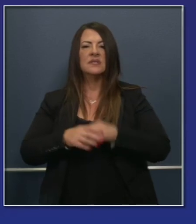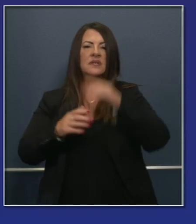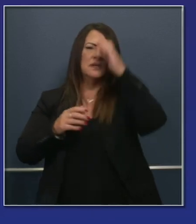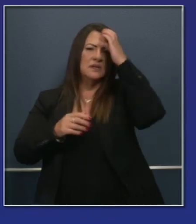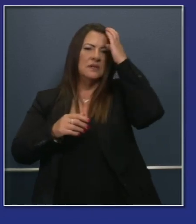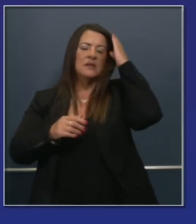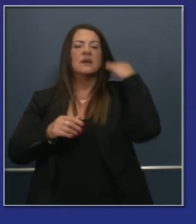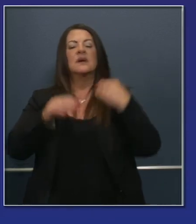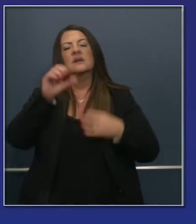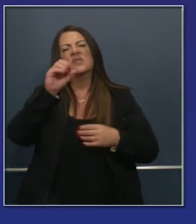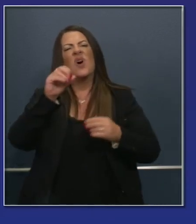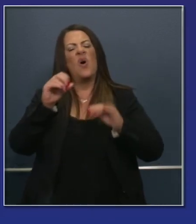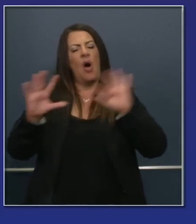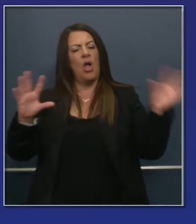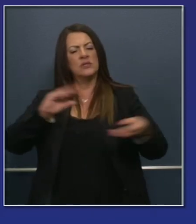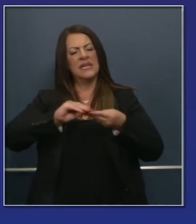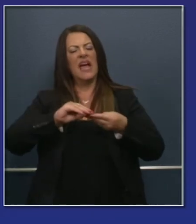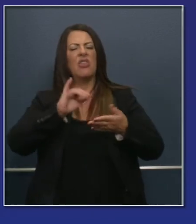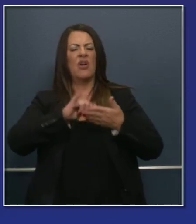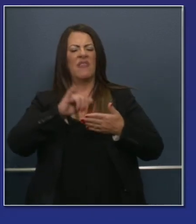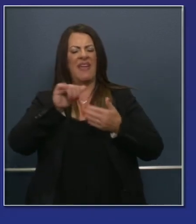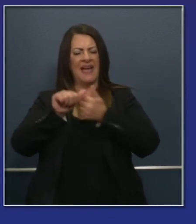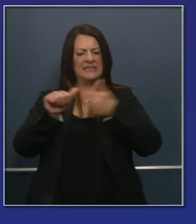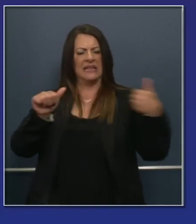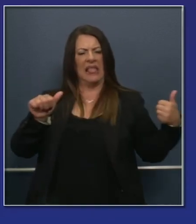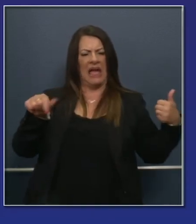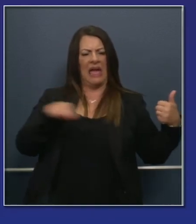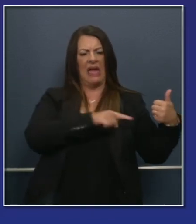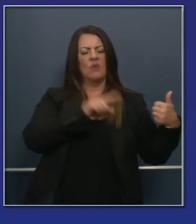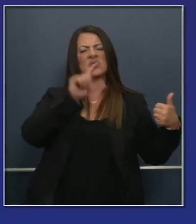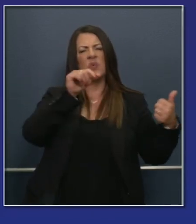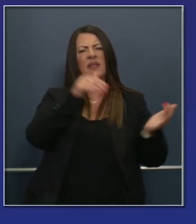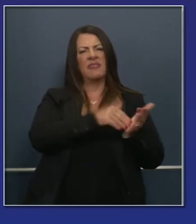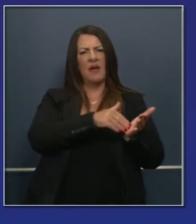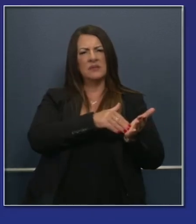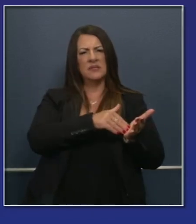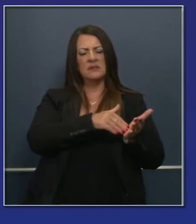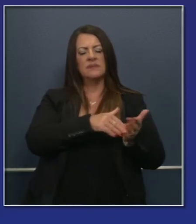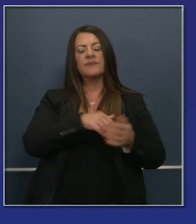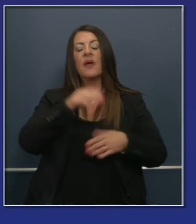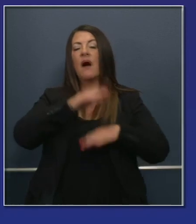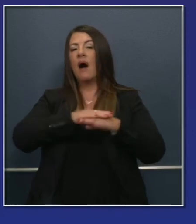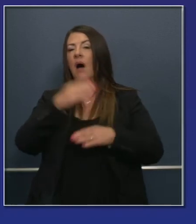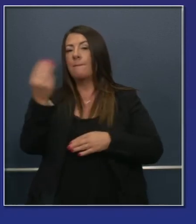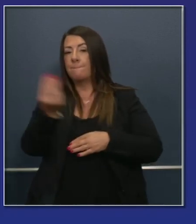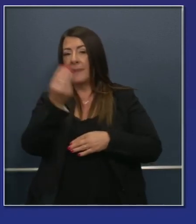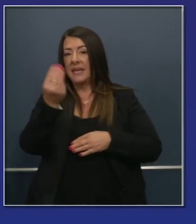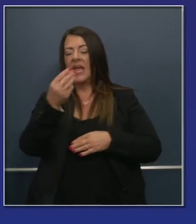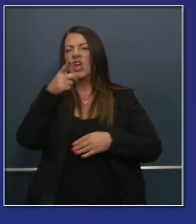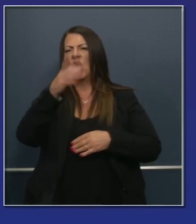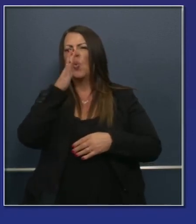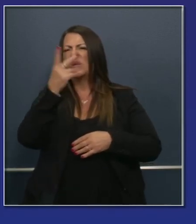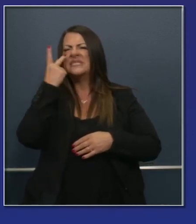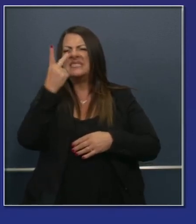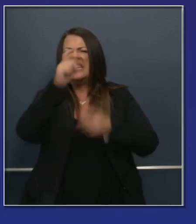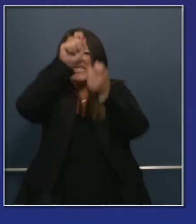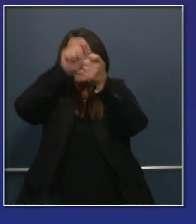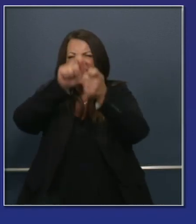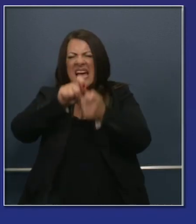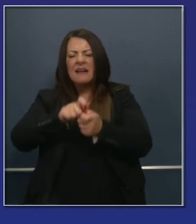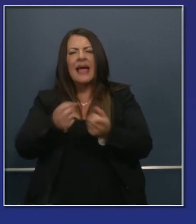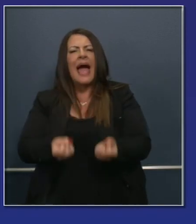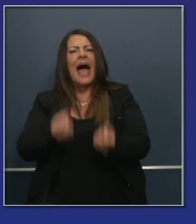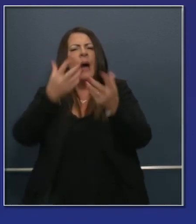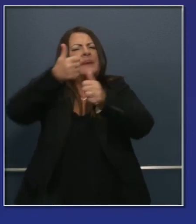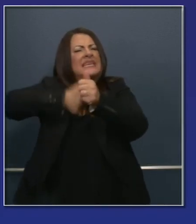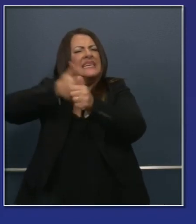in that cohort. On Monday, we're going to break down by county a detailed list so people will have